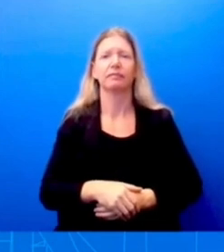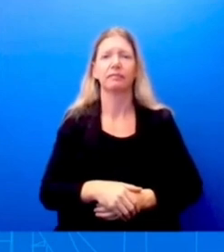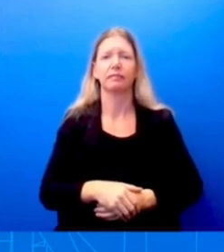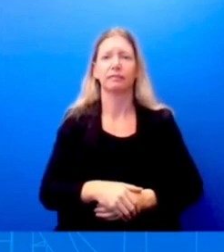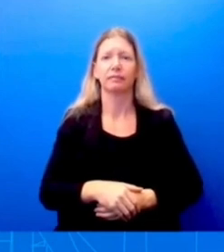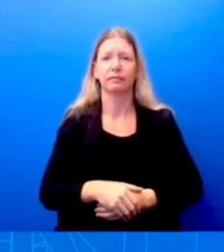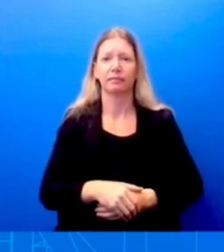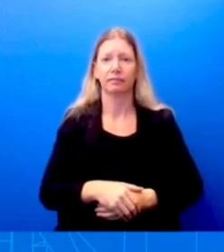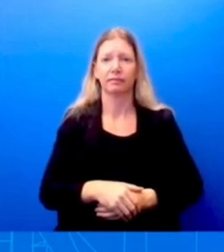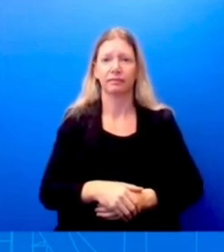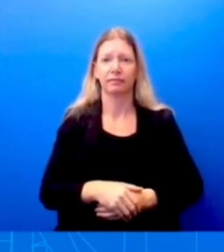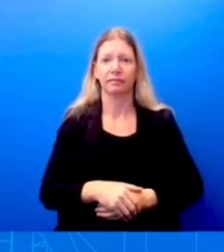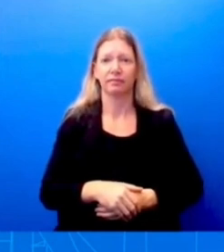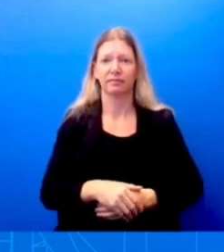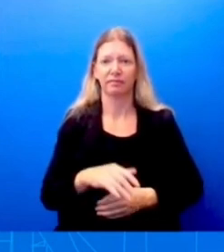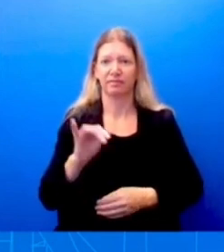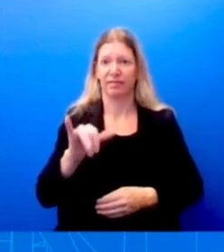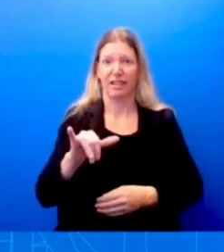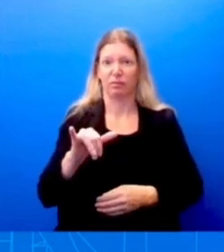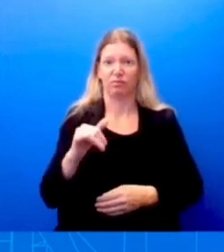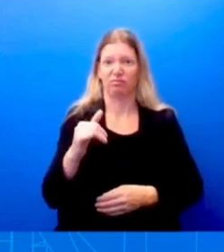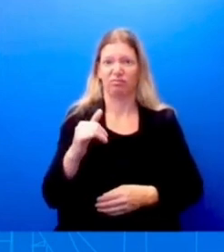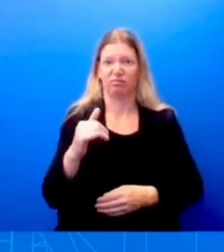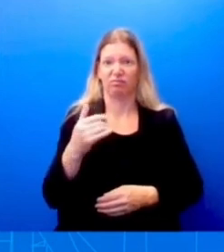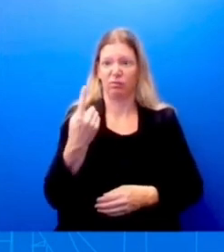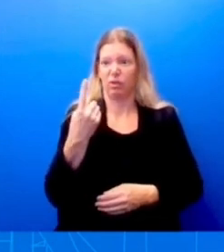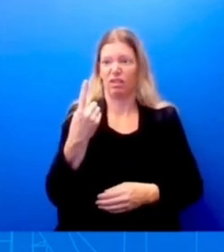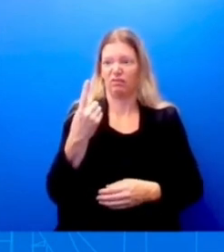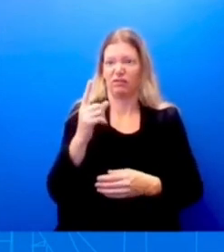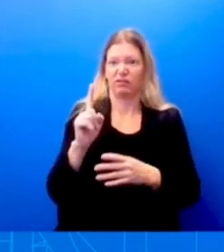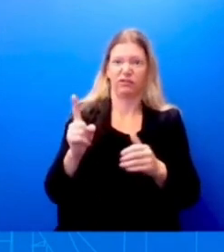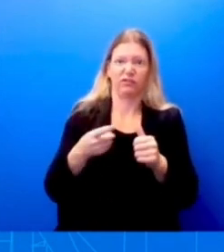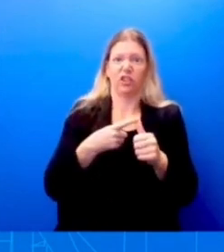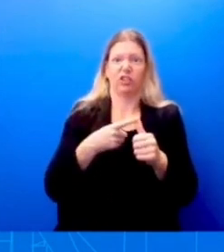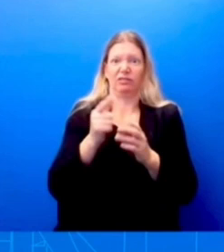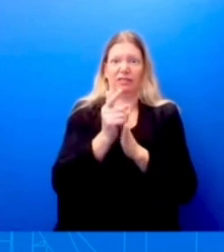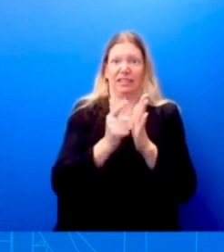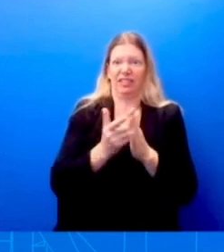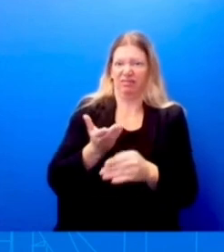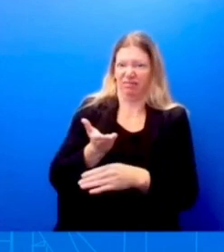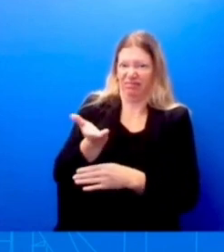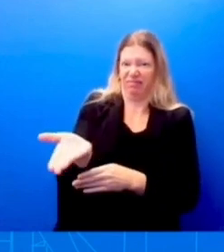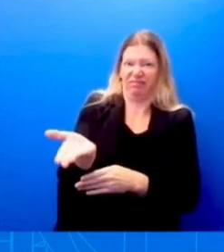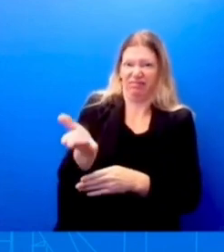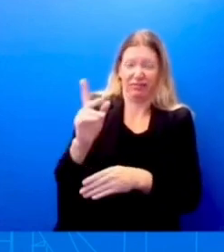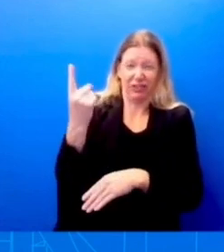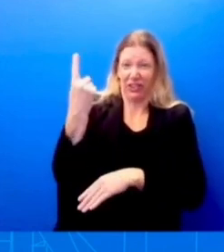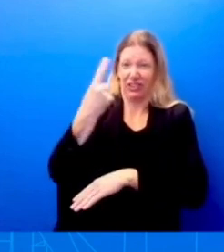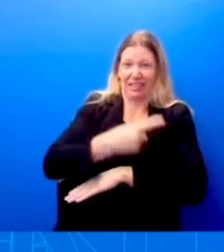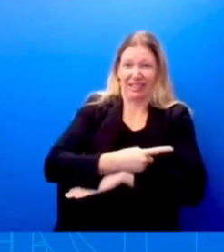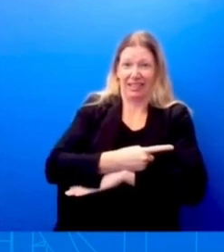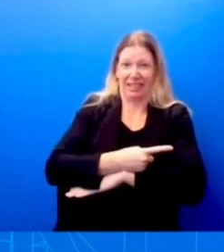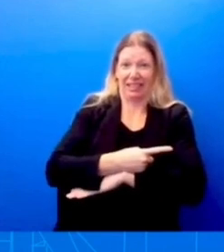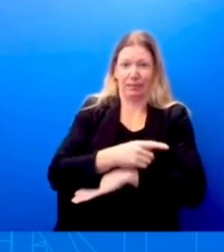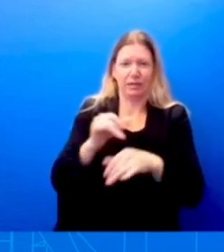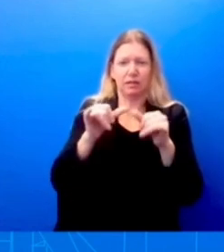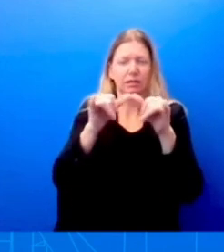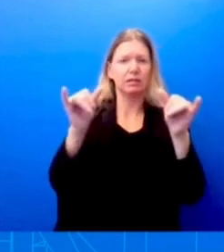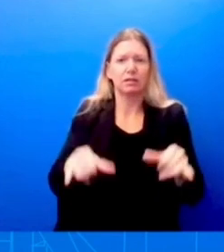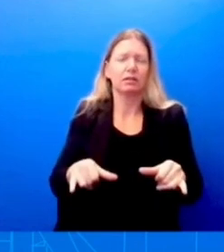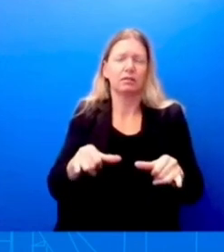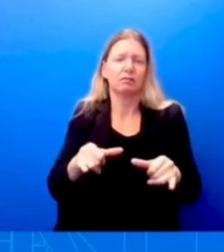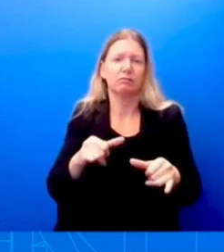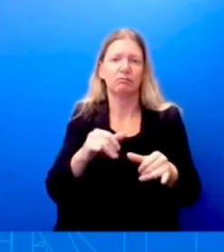was the first piece of legislation that he put forward on his day one because this is such a broken system. They're asking specifically, though, for